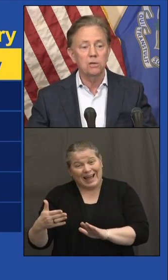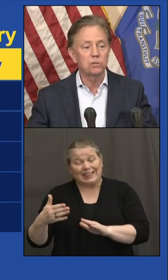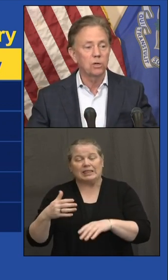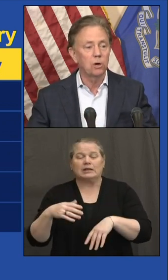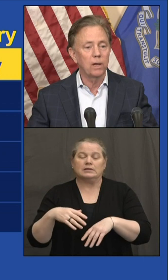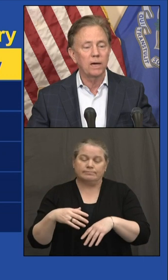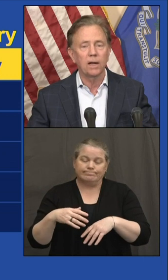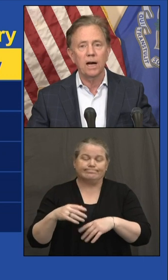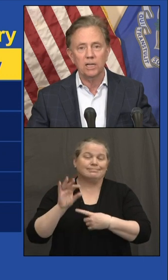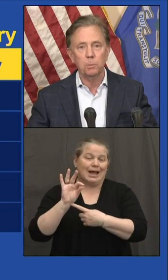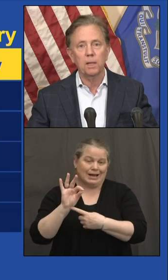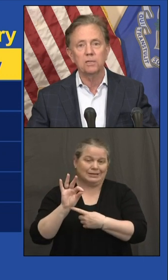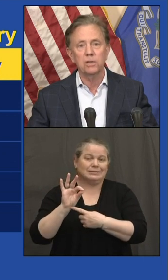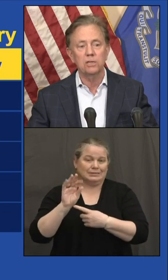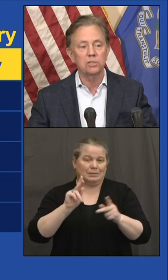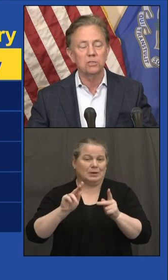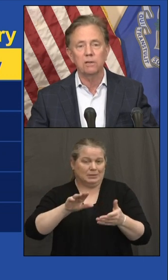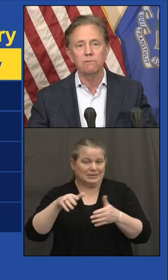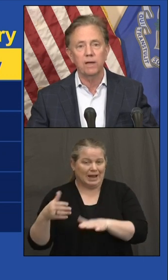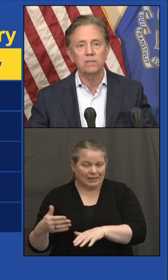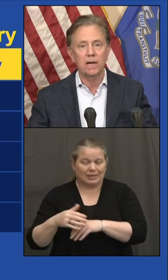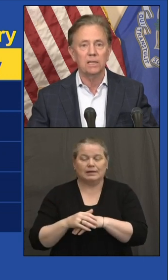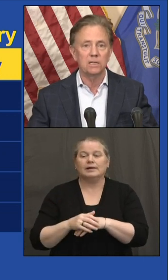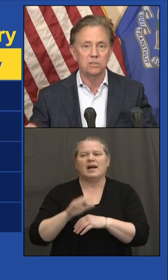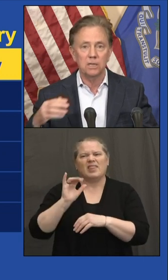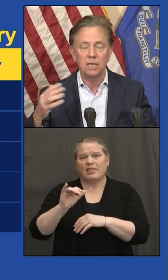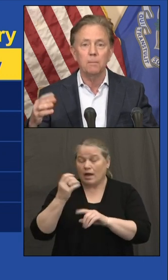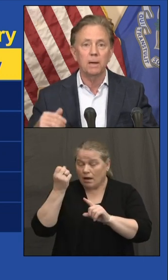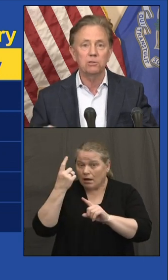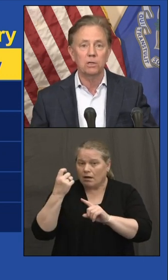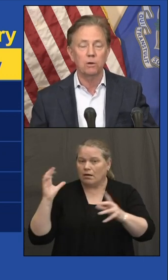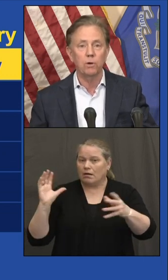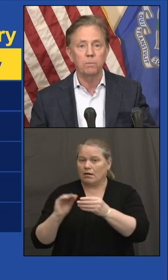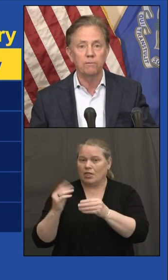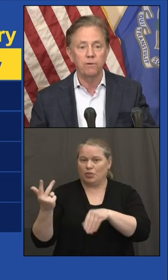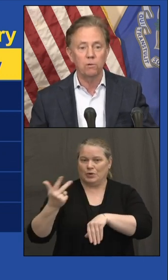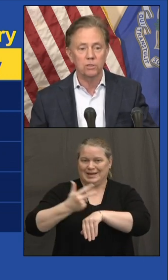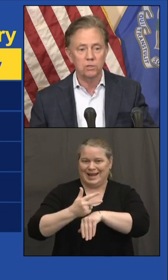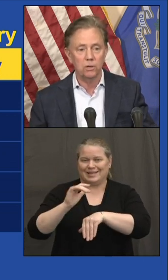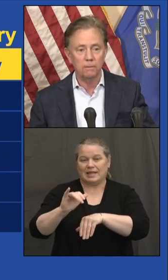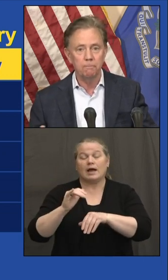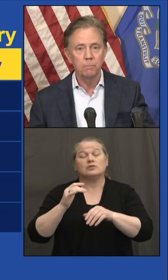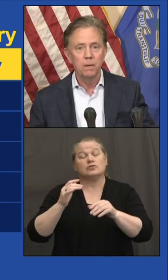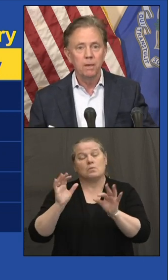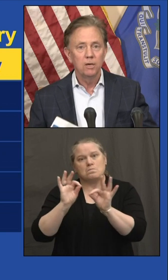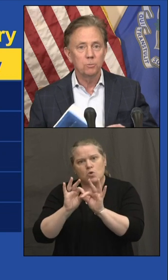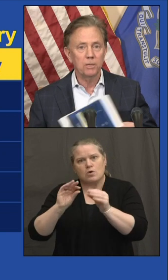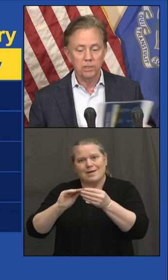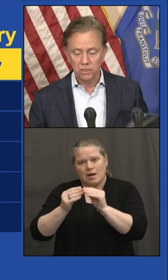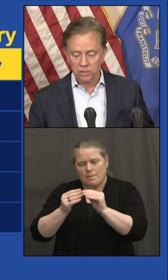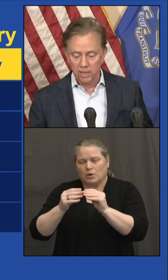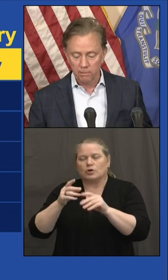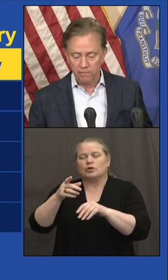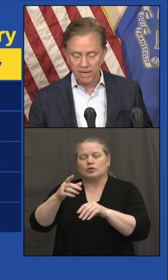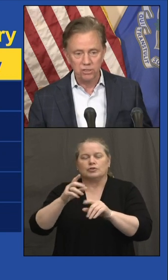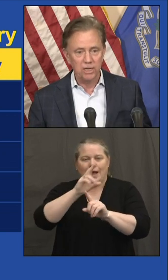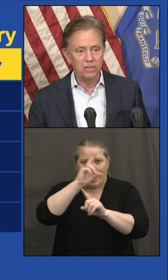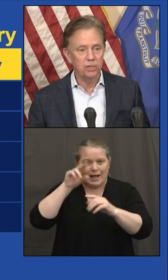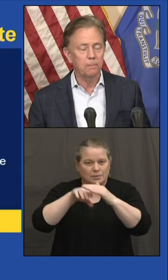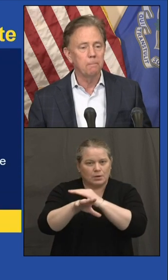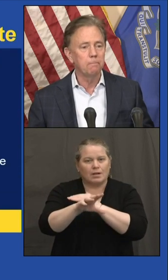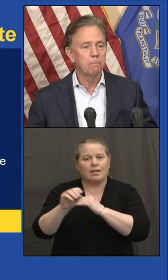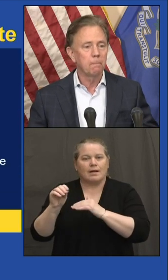continues to go down. Hospitalizations and fatalities, the key metric that we've been focused on, especially in this time of